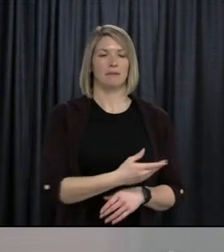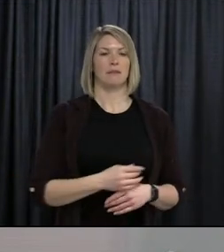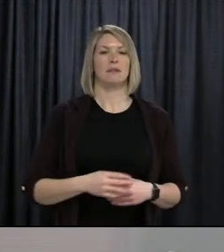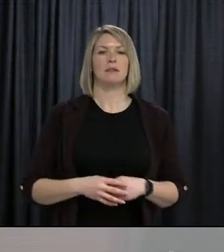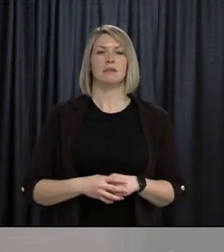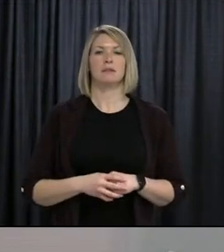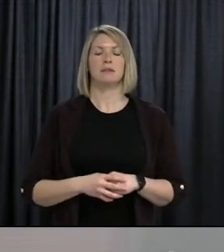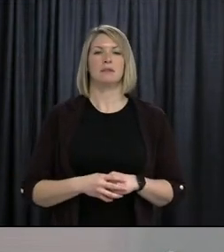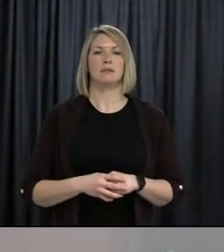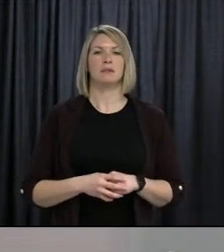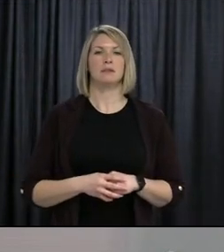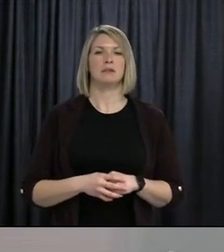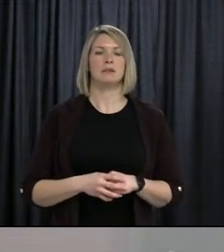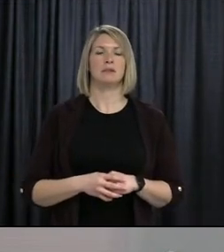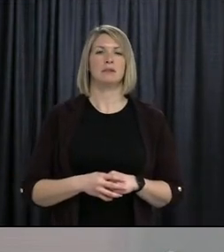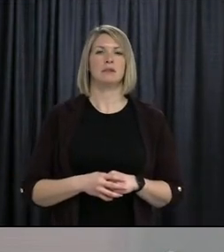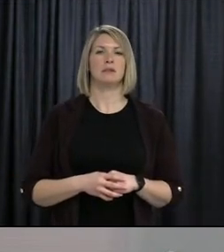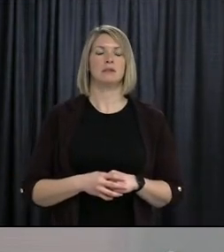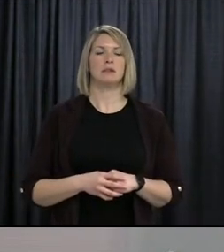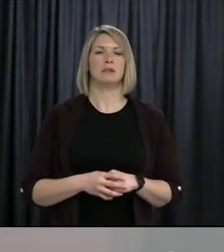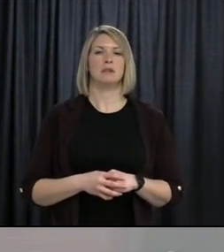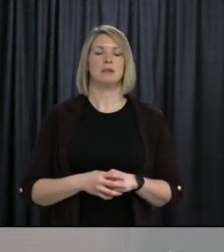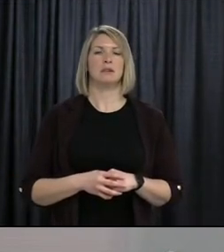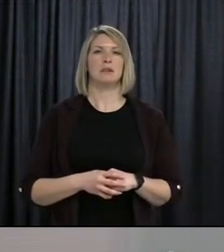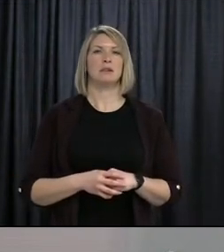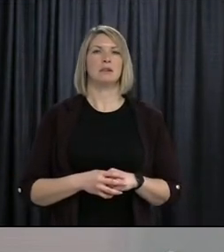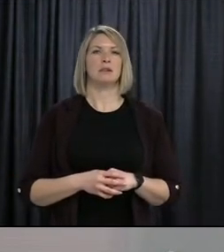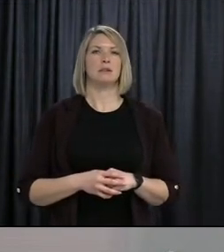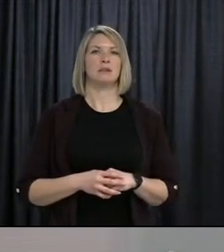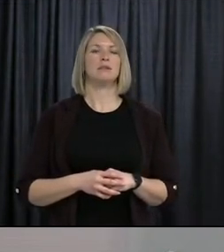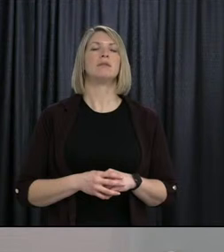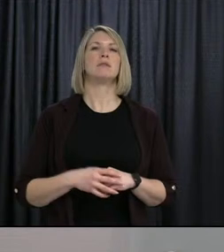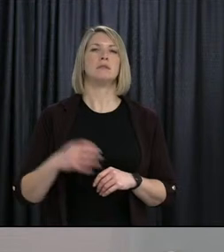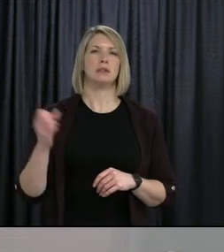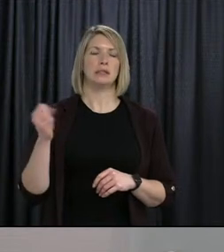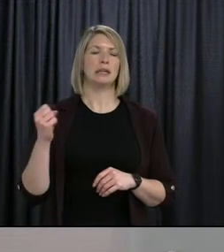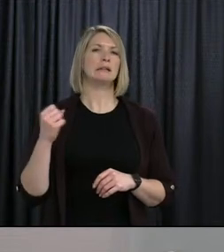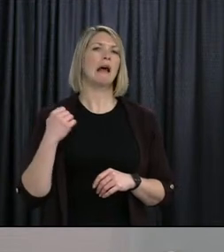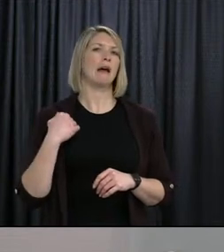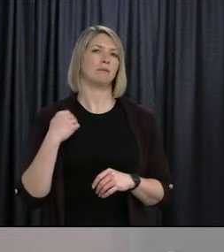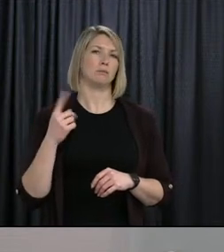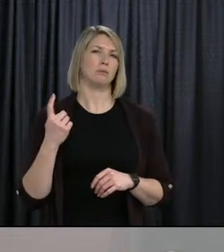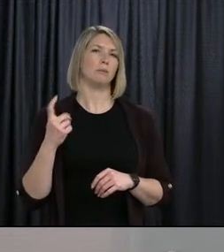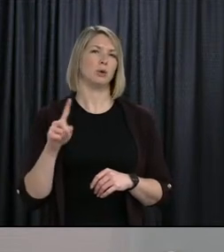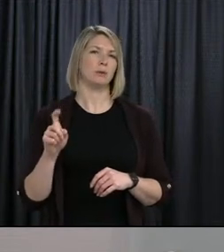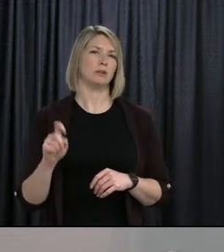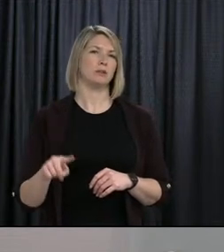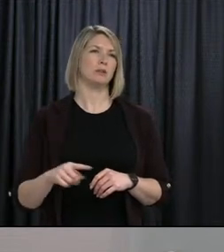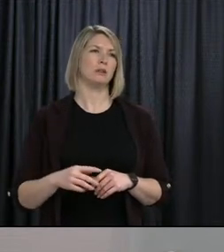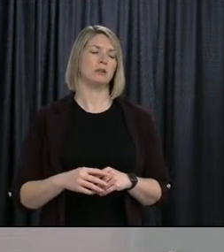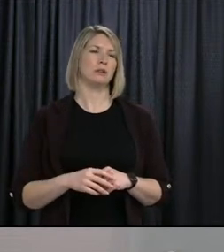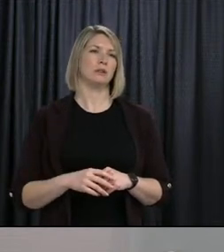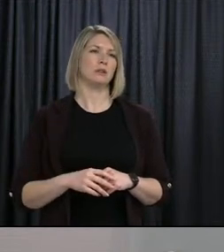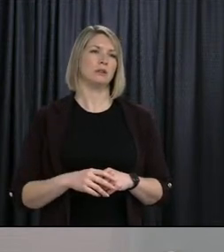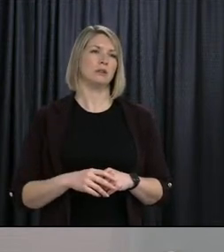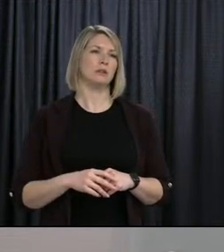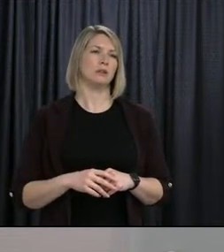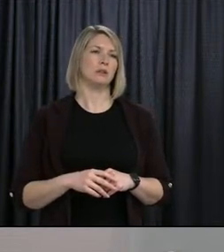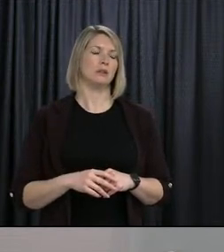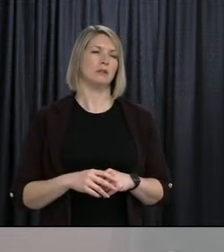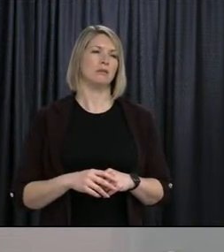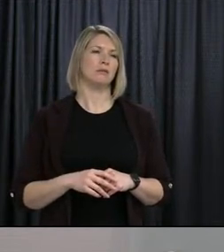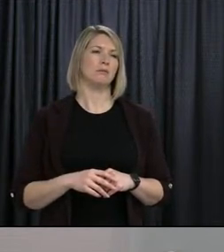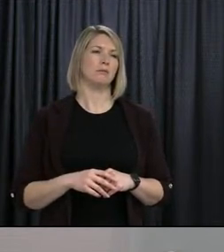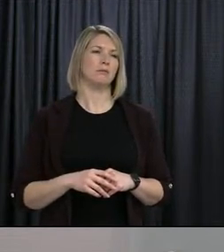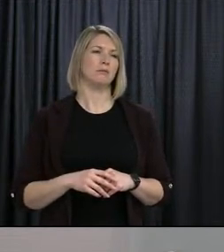Yes, actually. I was just wondering why did you take the decision to